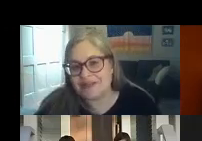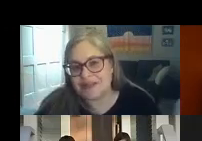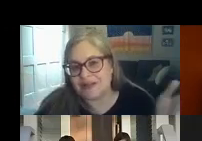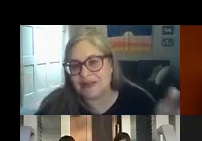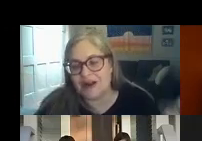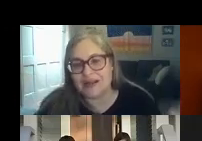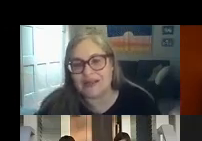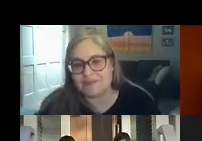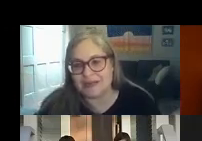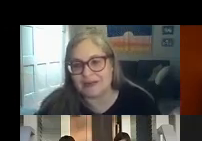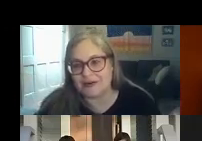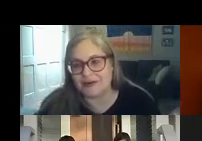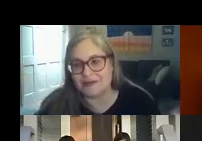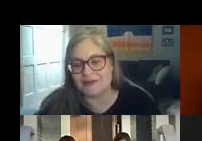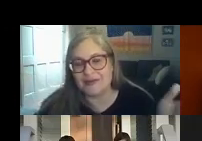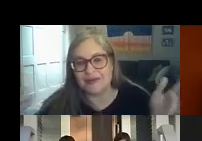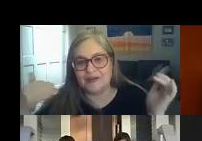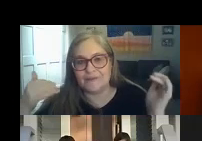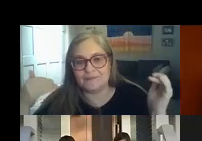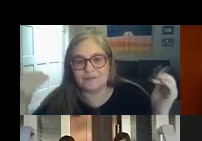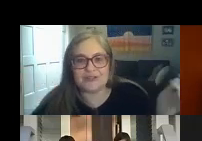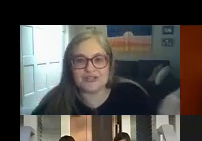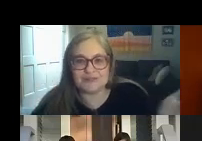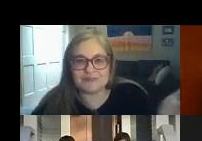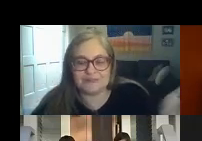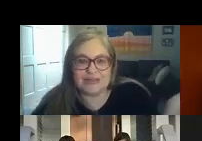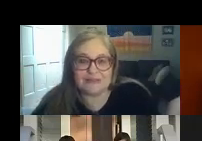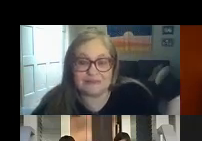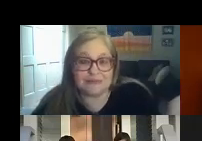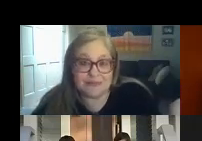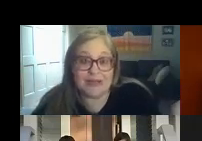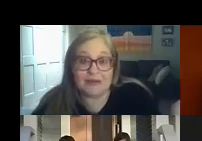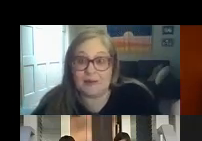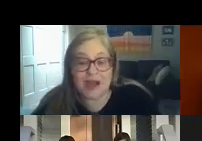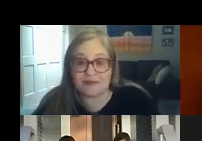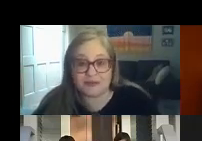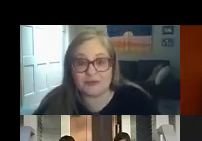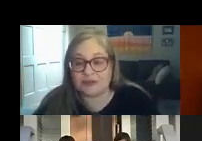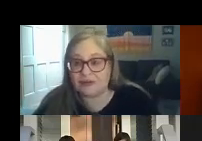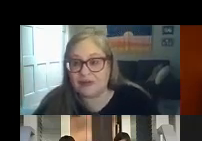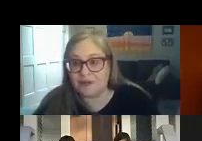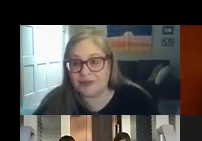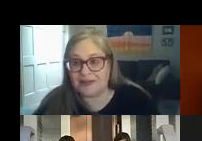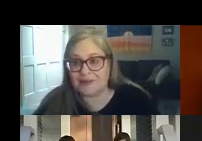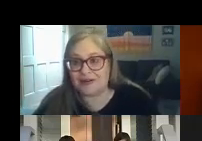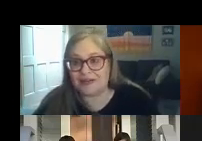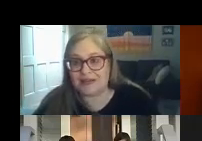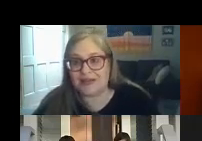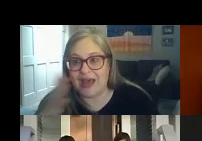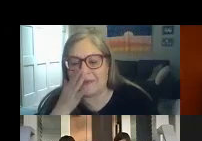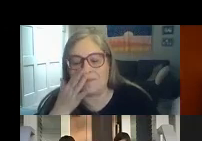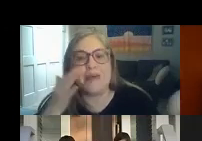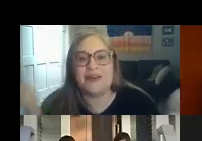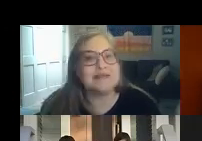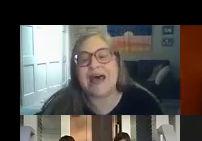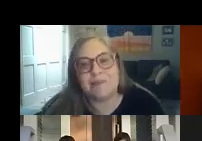invested in our kids meeting their goals which is can be a powerful tool when we think about it like